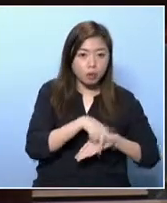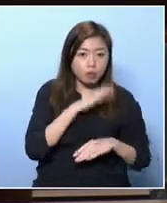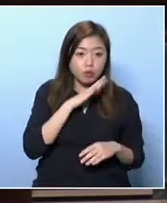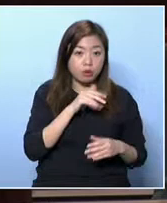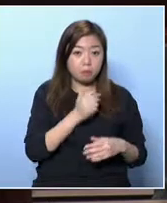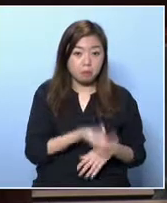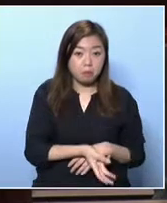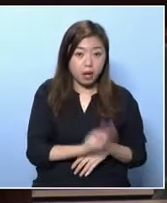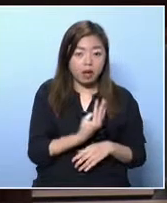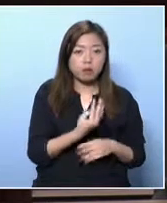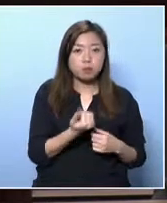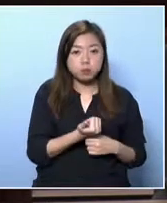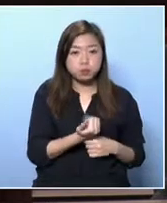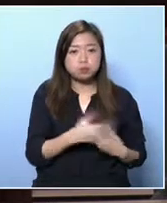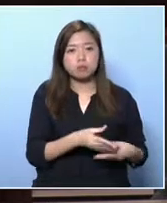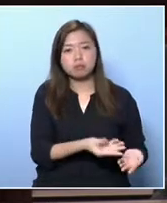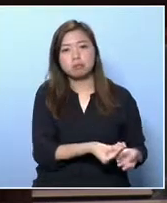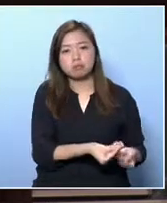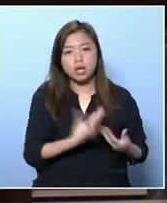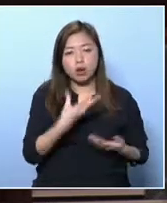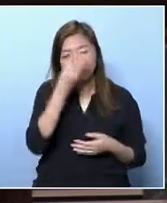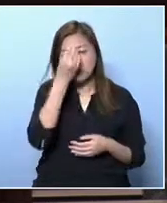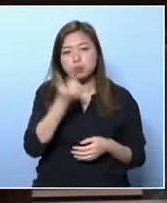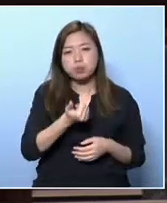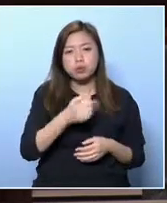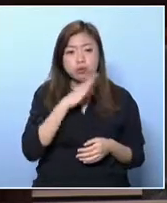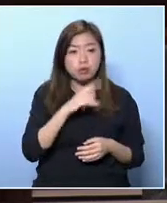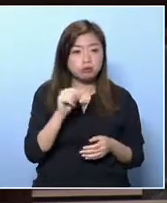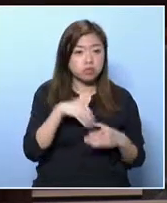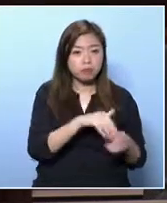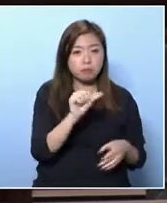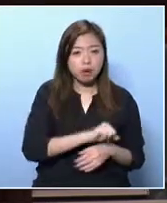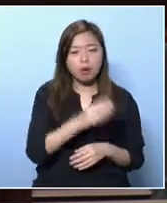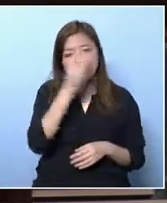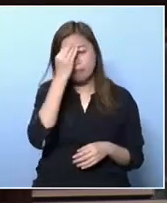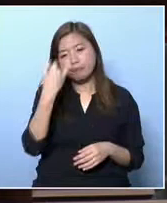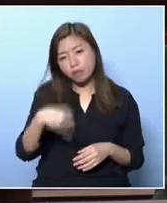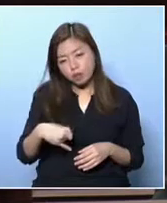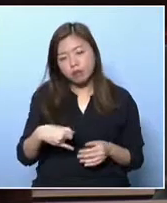And they have nothing for the extracurricular activities. have to apply for